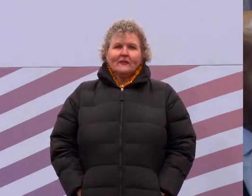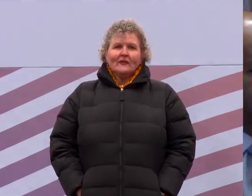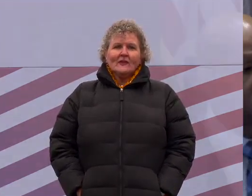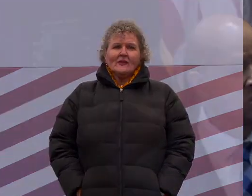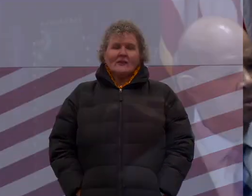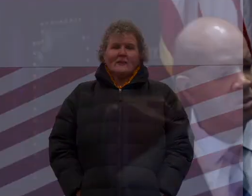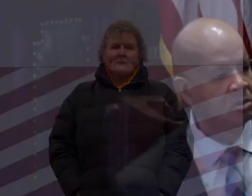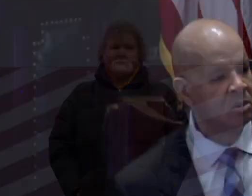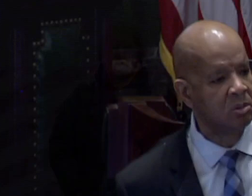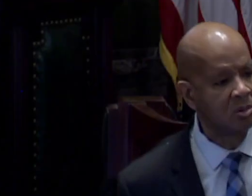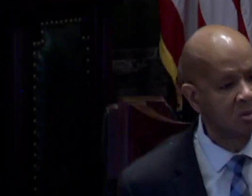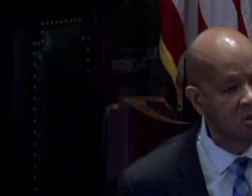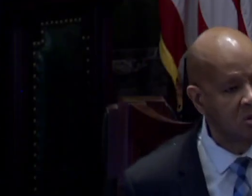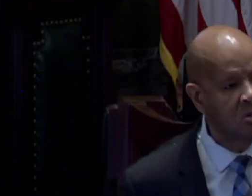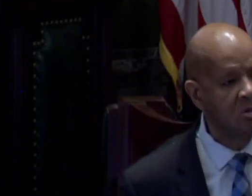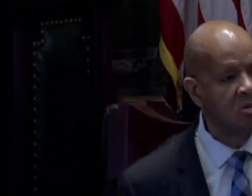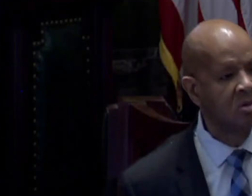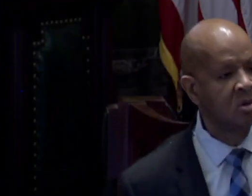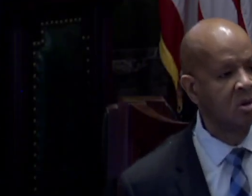Thank